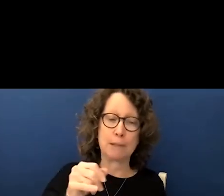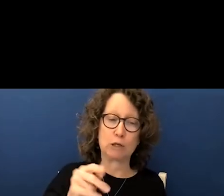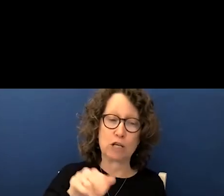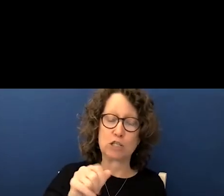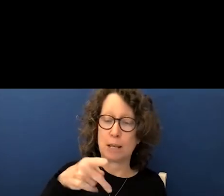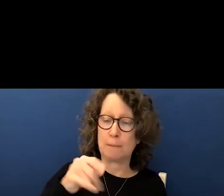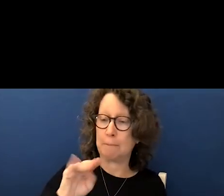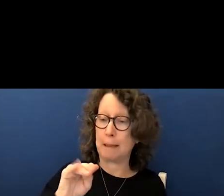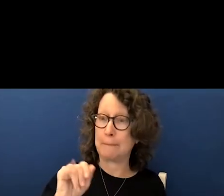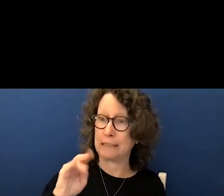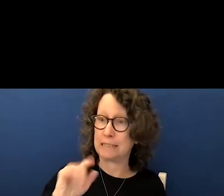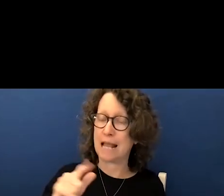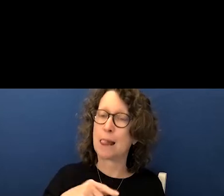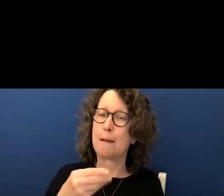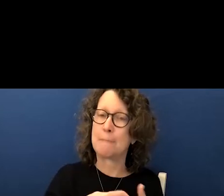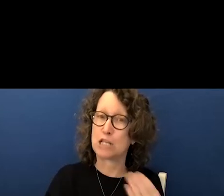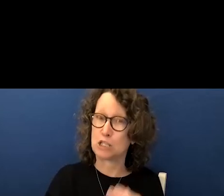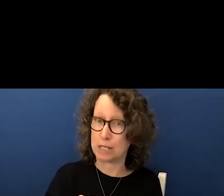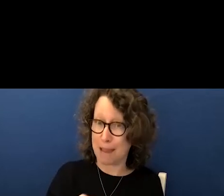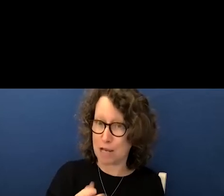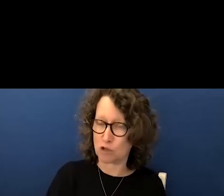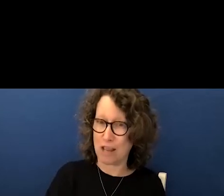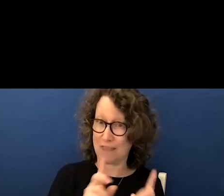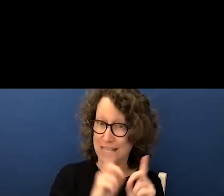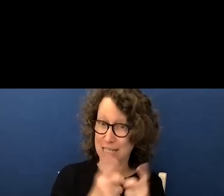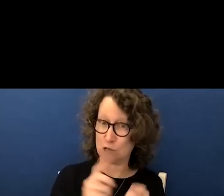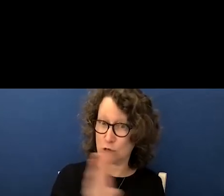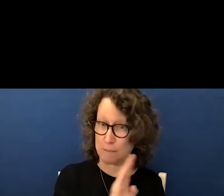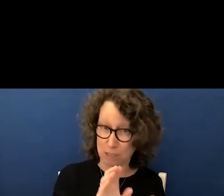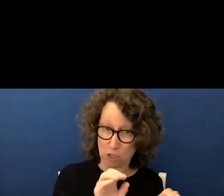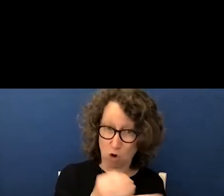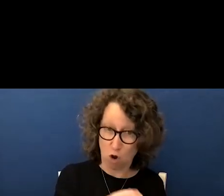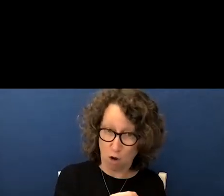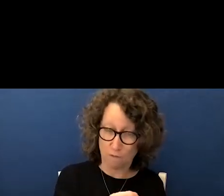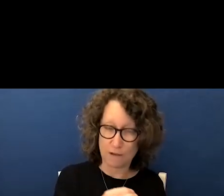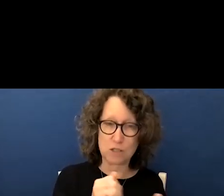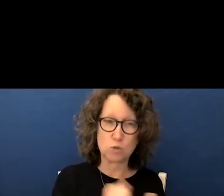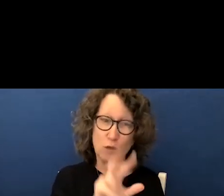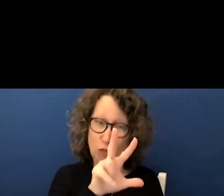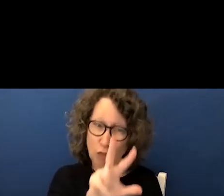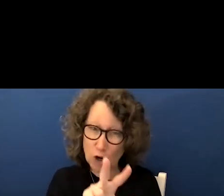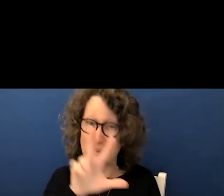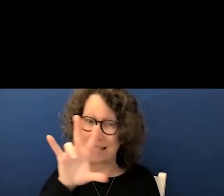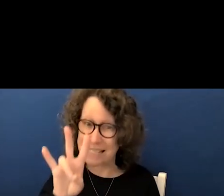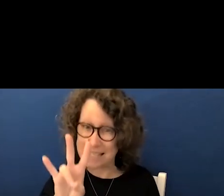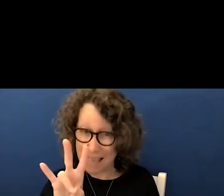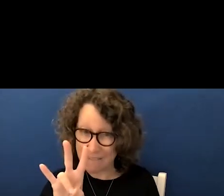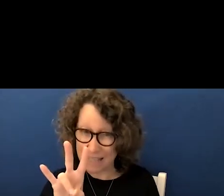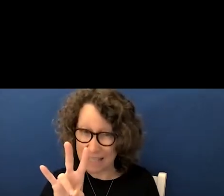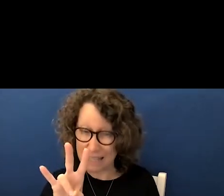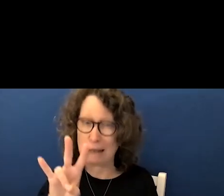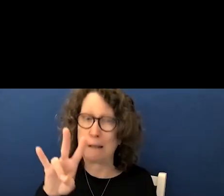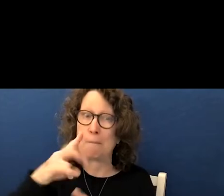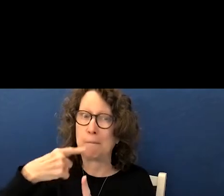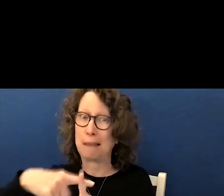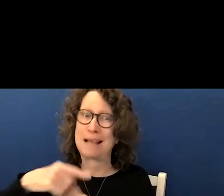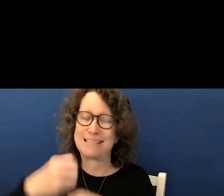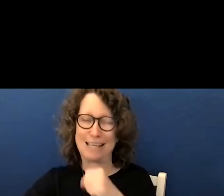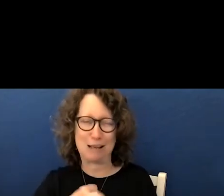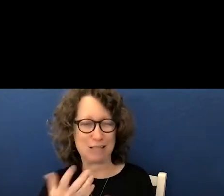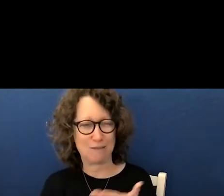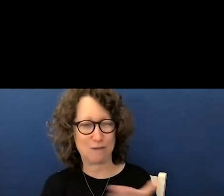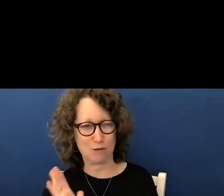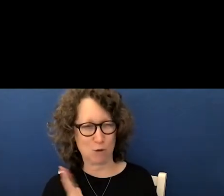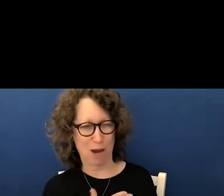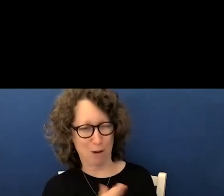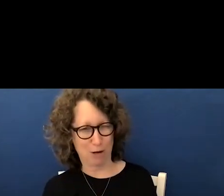pimentel who is the budget manager in the district business office with 37 plus years of service